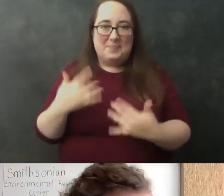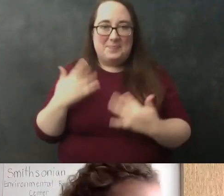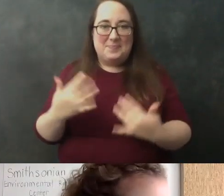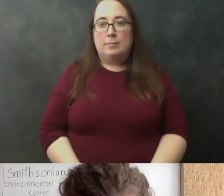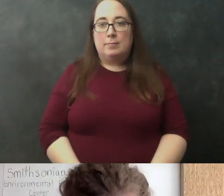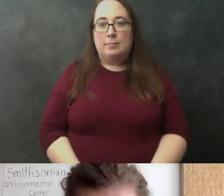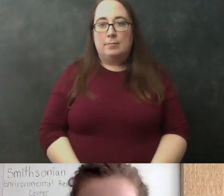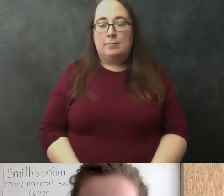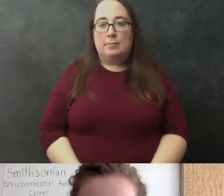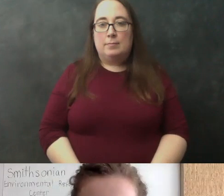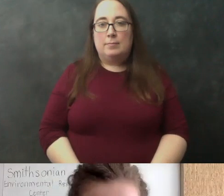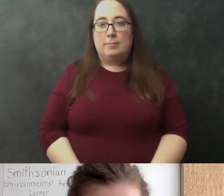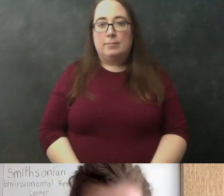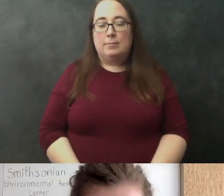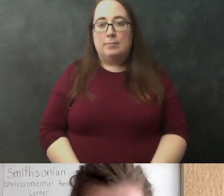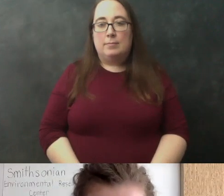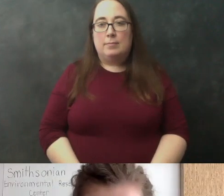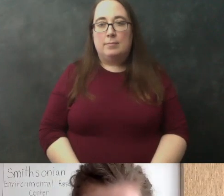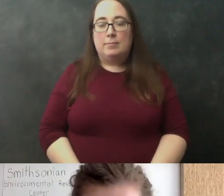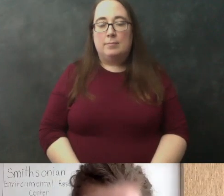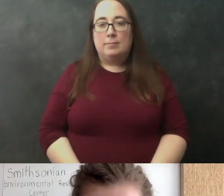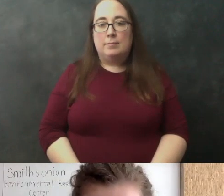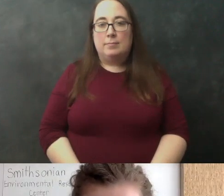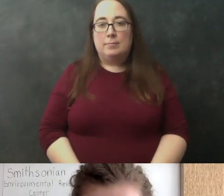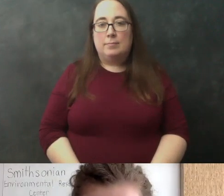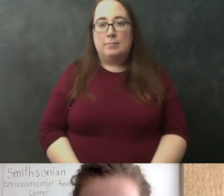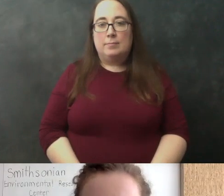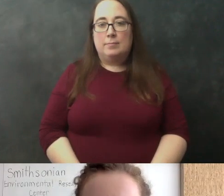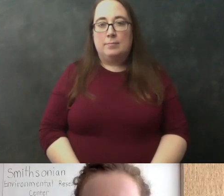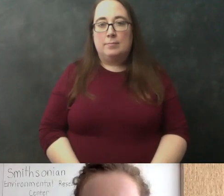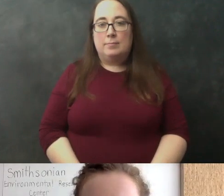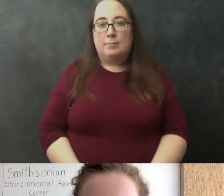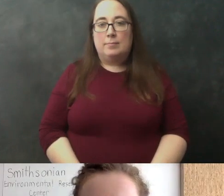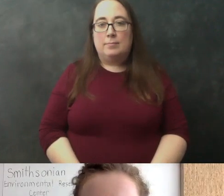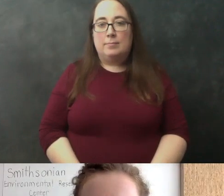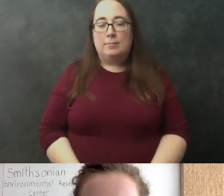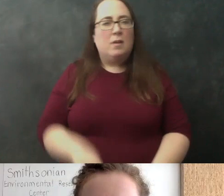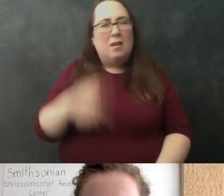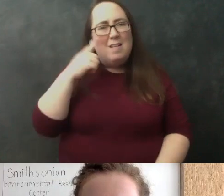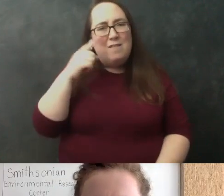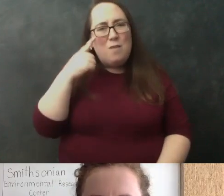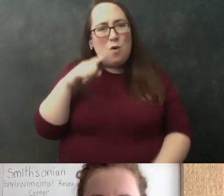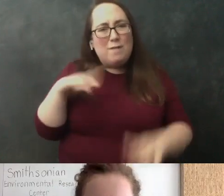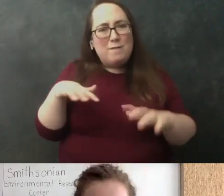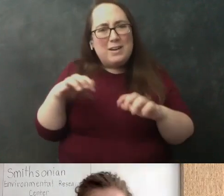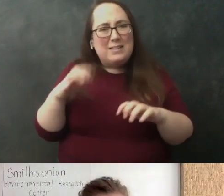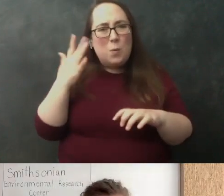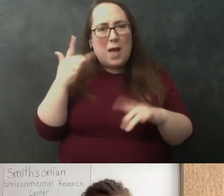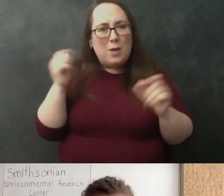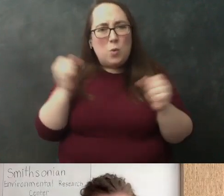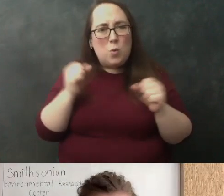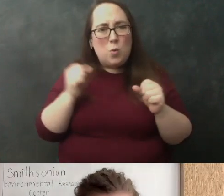everyone and katrina while while we're waiting why why do we need to put the rubbing alcohol in the freezer why does it need to be cold